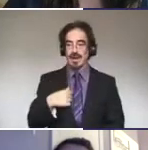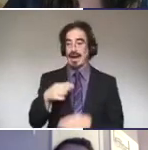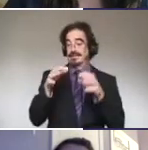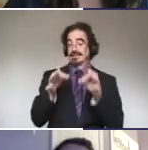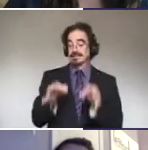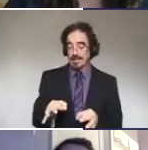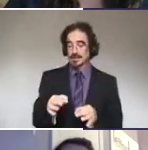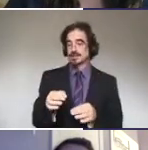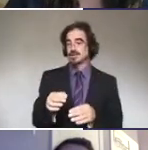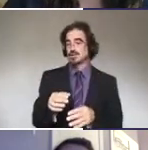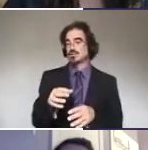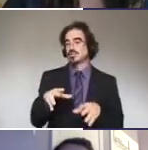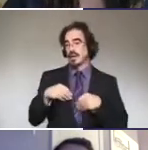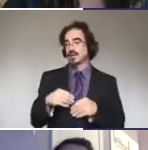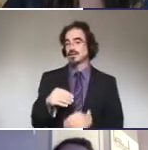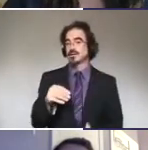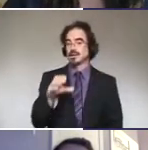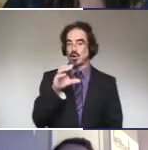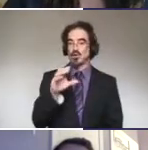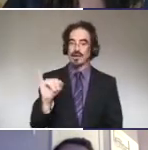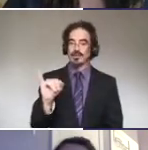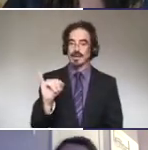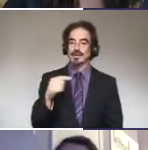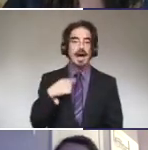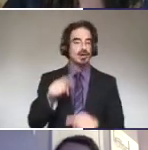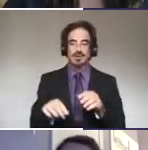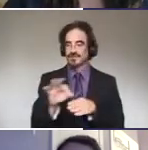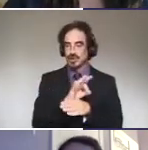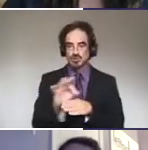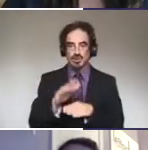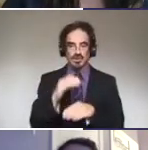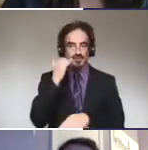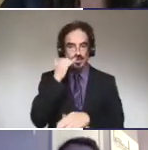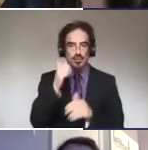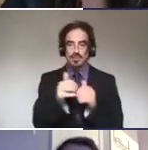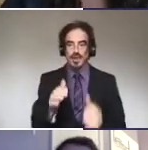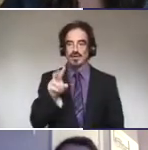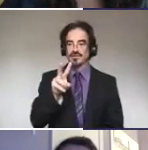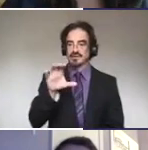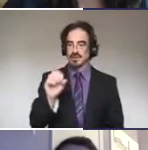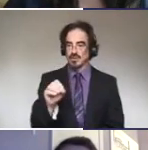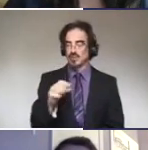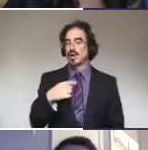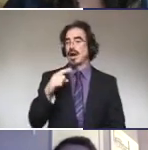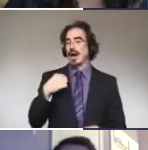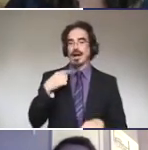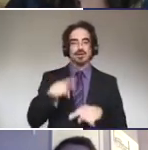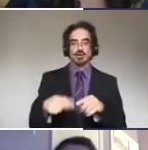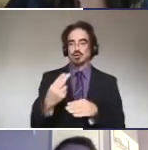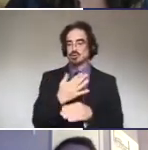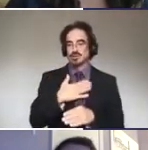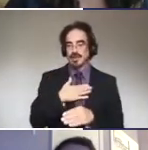cochlear implant. I could no longer function on the phone without voice carryover. I could no longer use my amplified